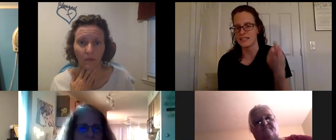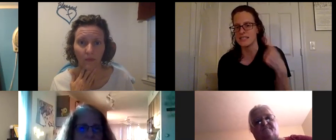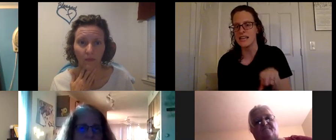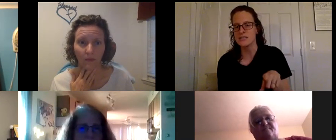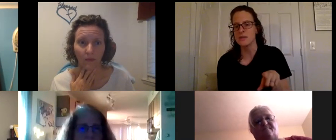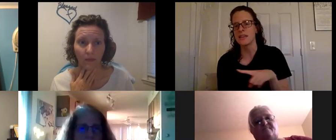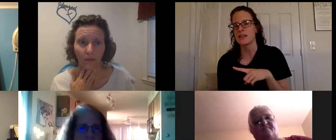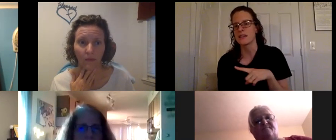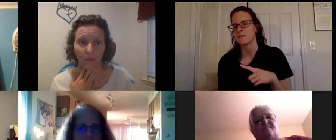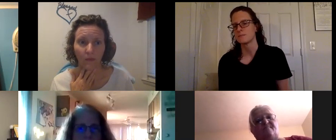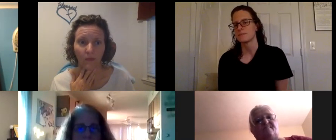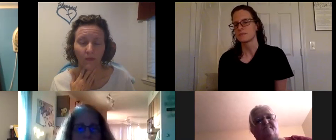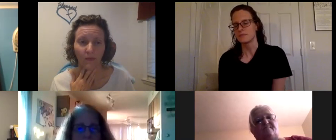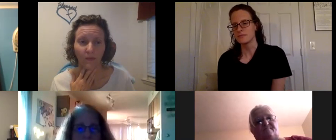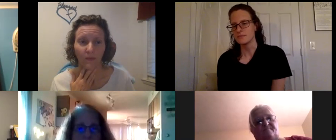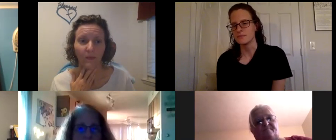classes next week